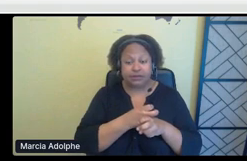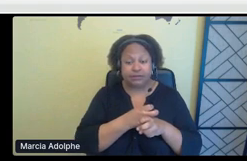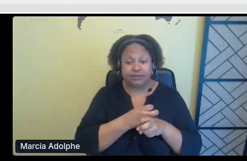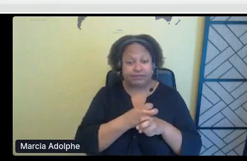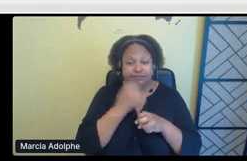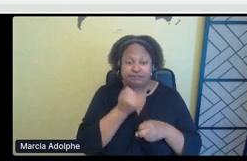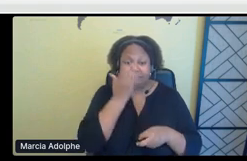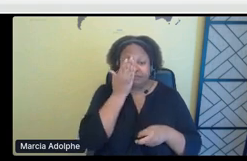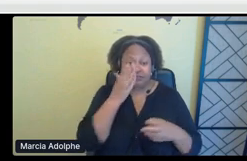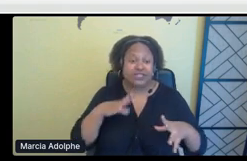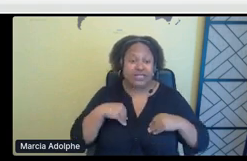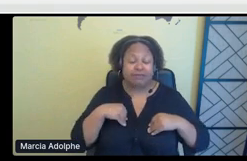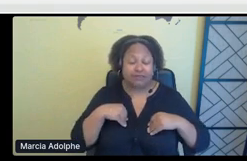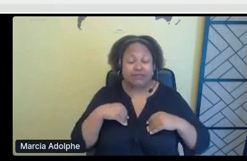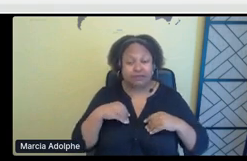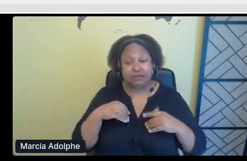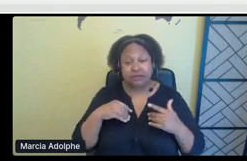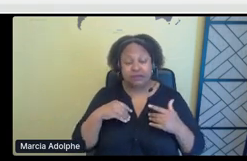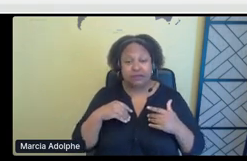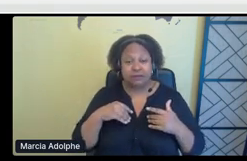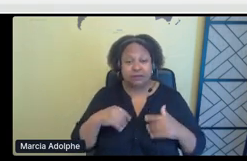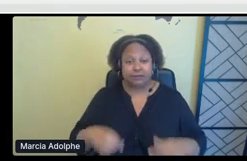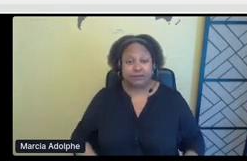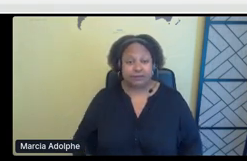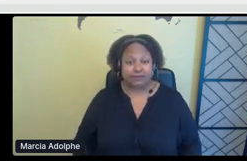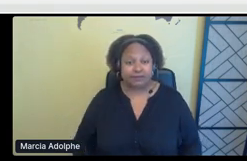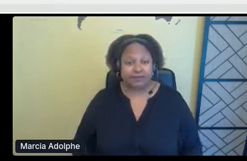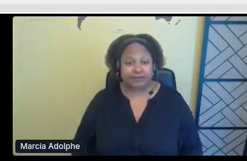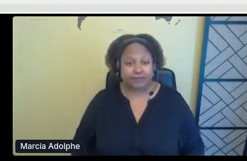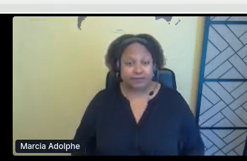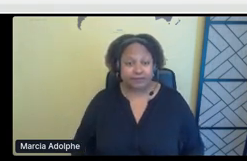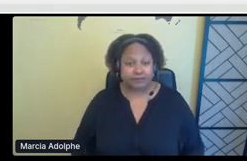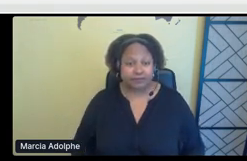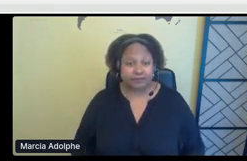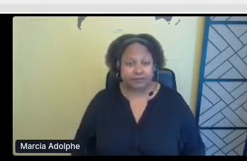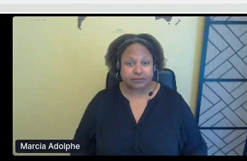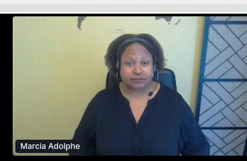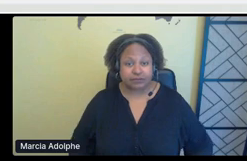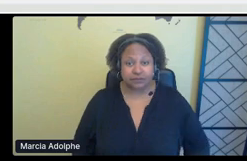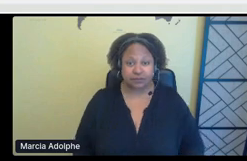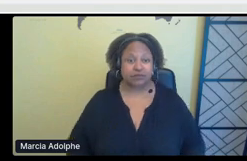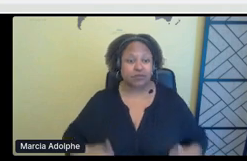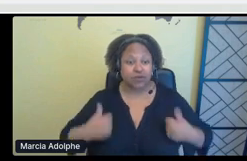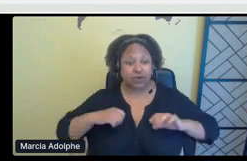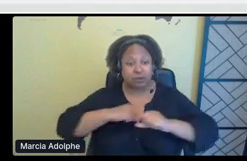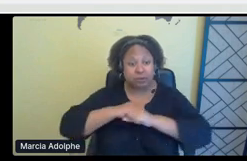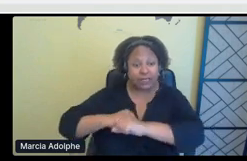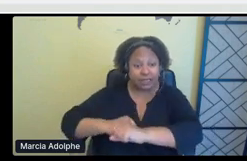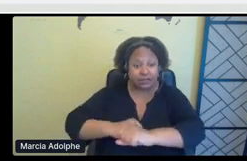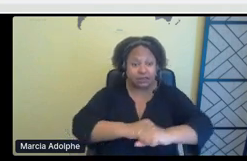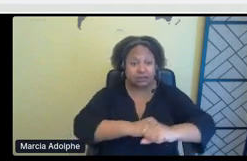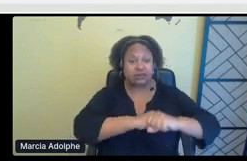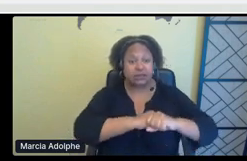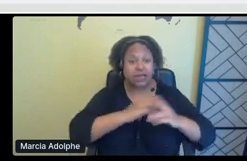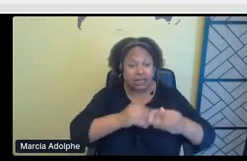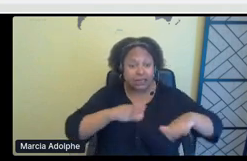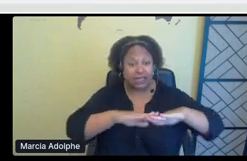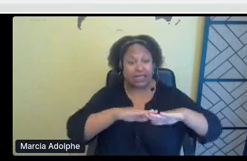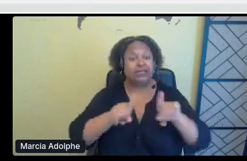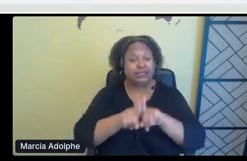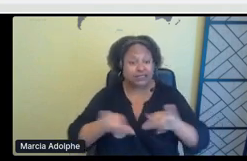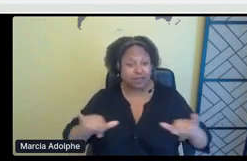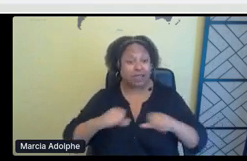to live with, um, working on, you know, trying to protect our homelands, but also trying to protect indigenous